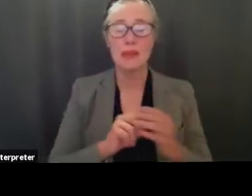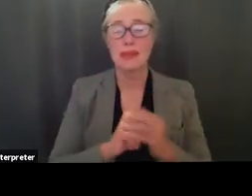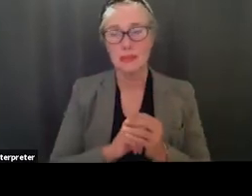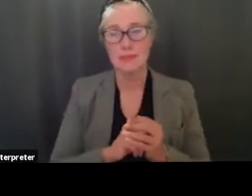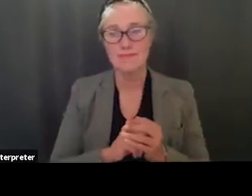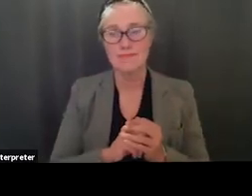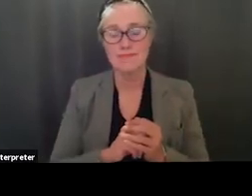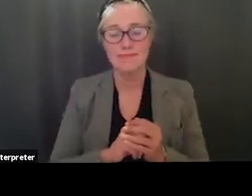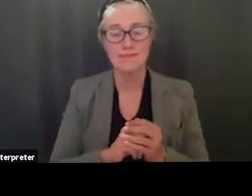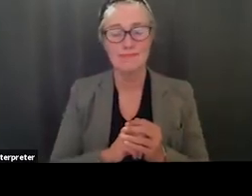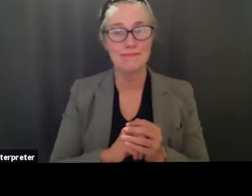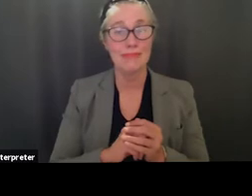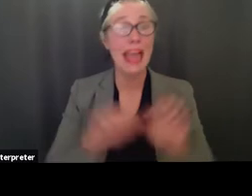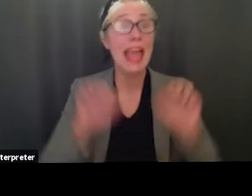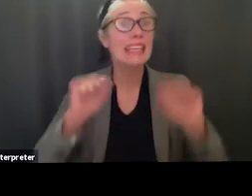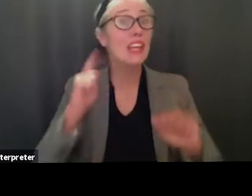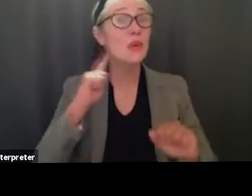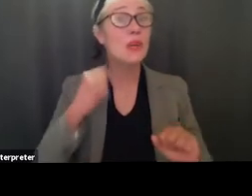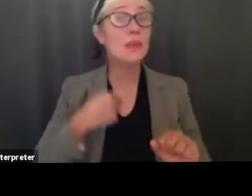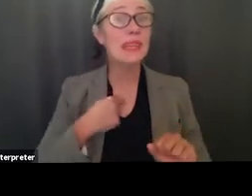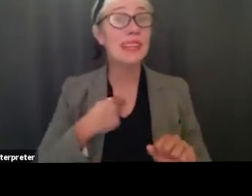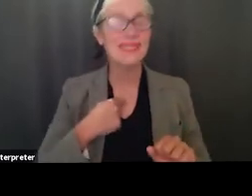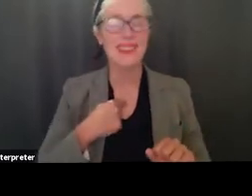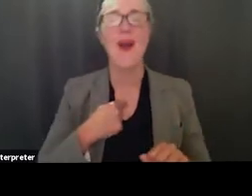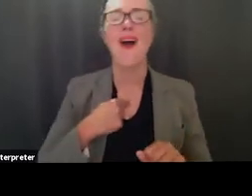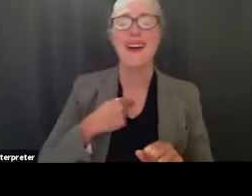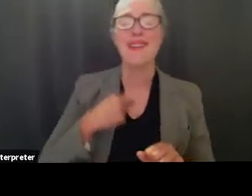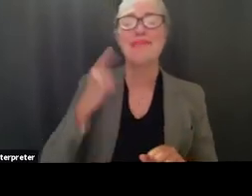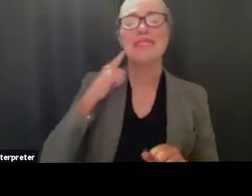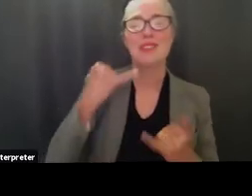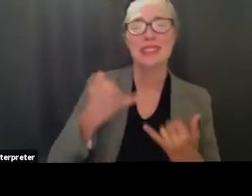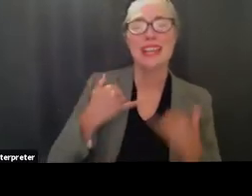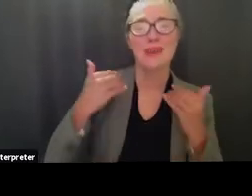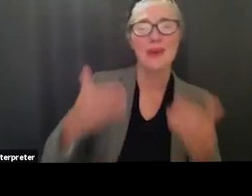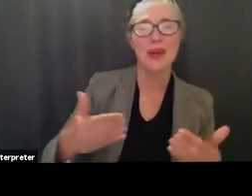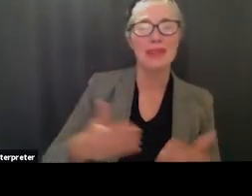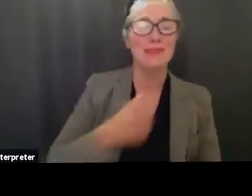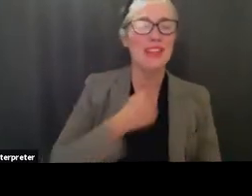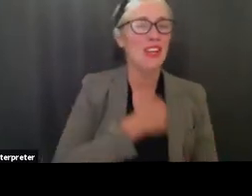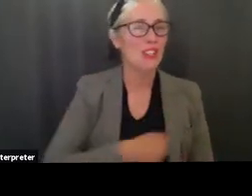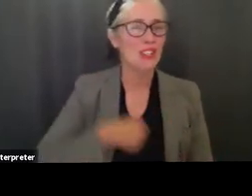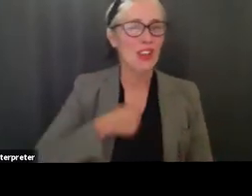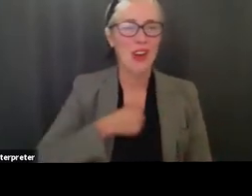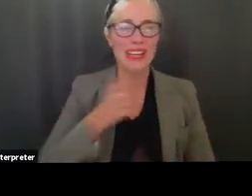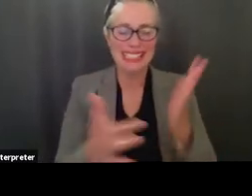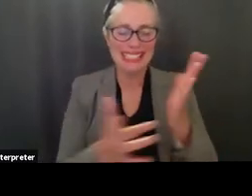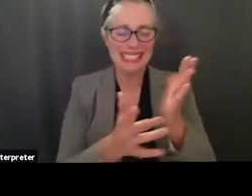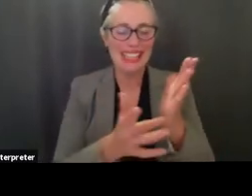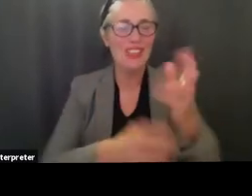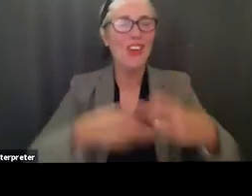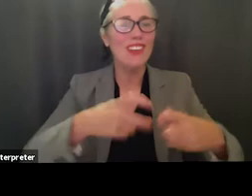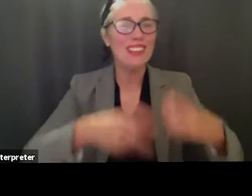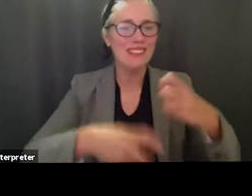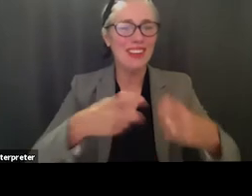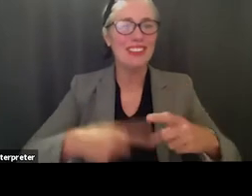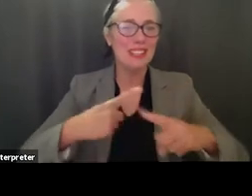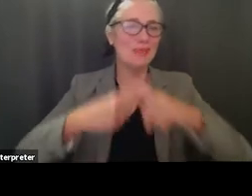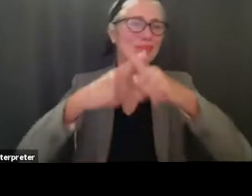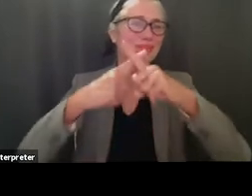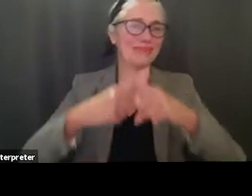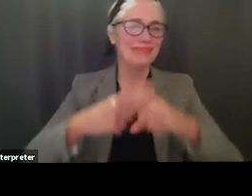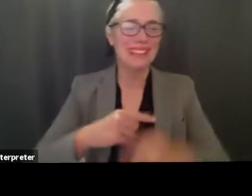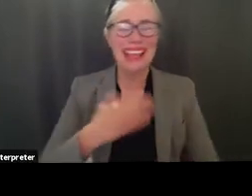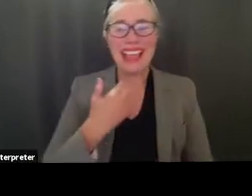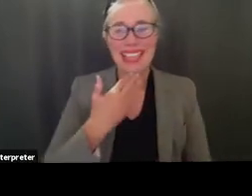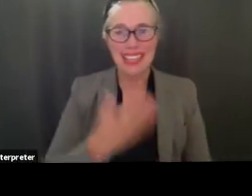can you guys hear me oh there you are yes go ahead i'm sorry technical difficulties no problem go ahead thank